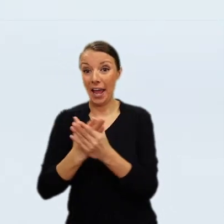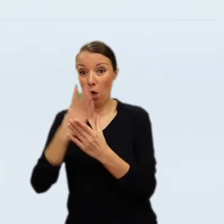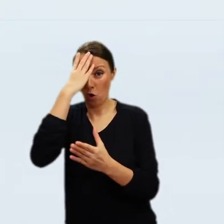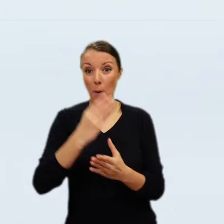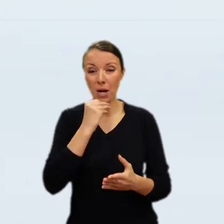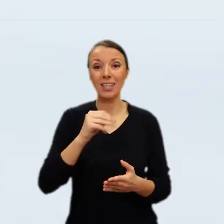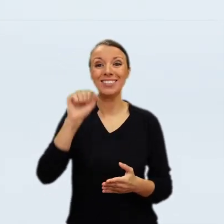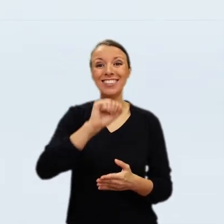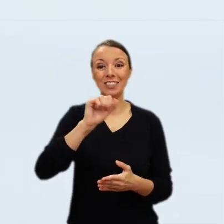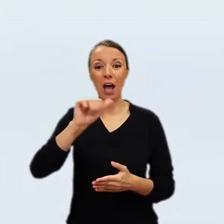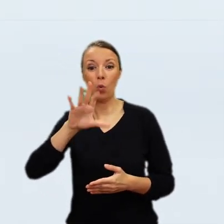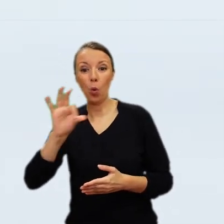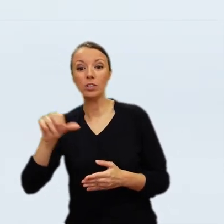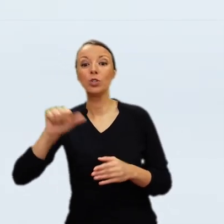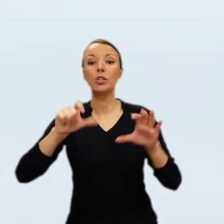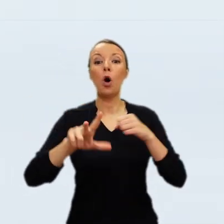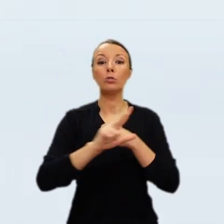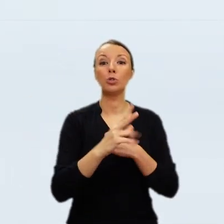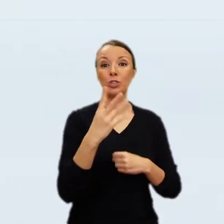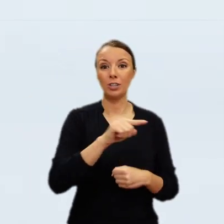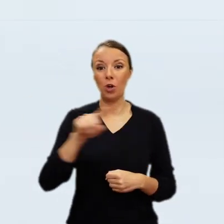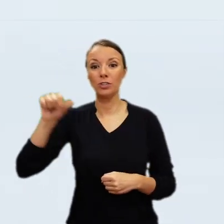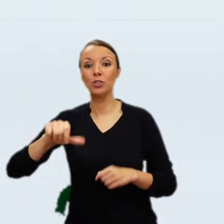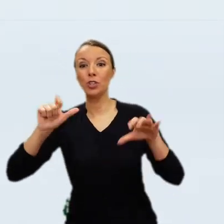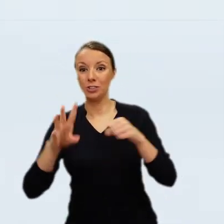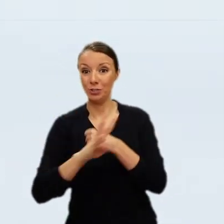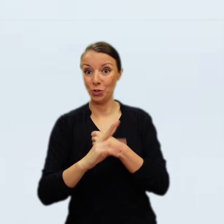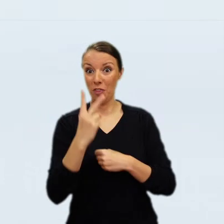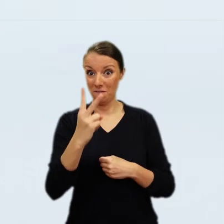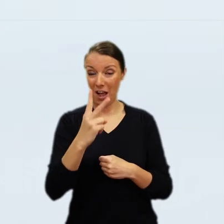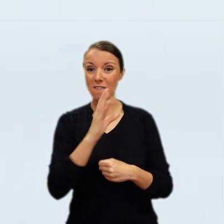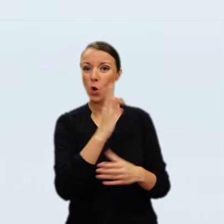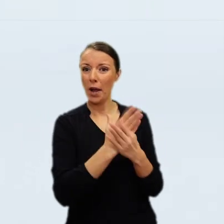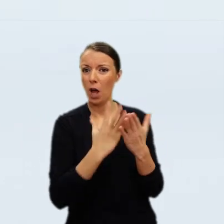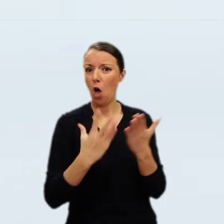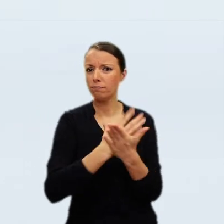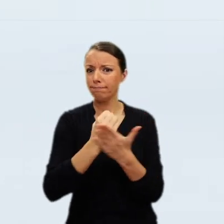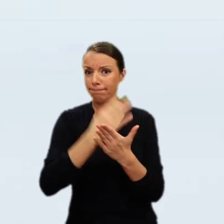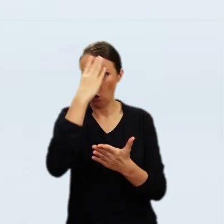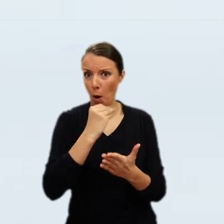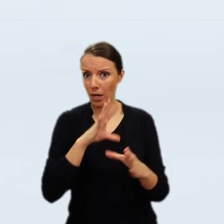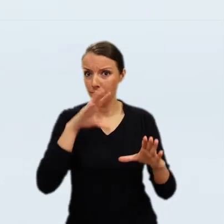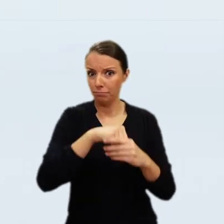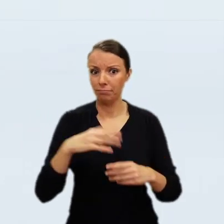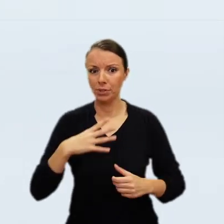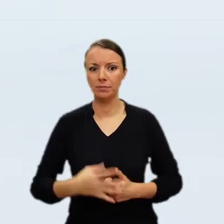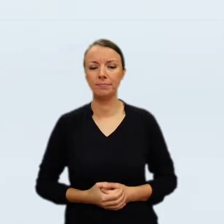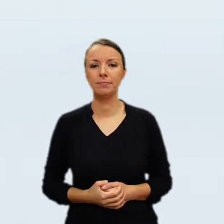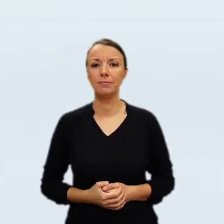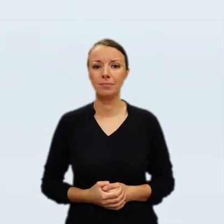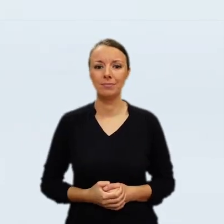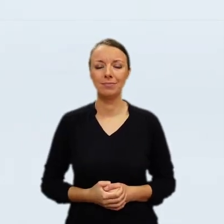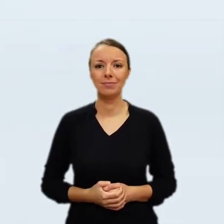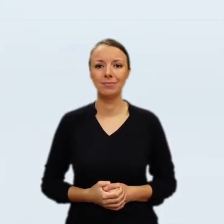foreign artists like Marcello Bacciarelli, who became the court painter in 1764 and executed most of the king's